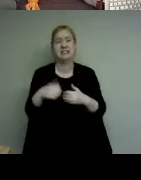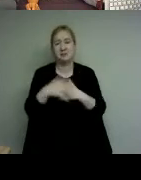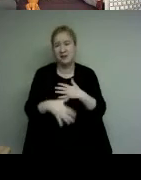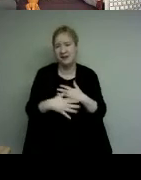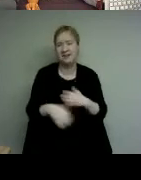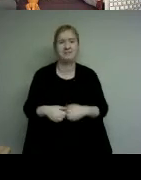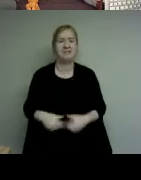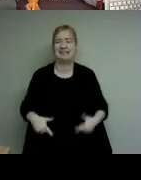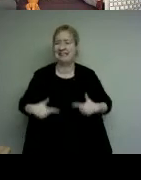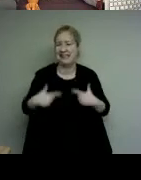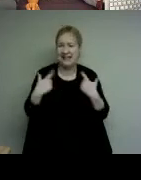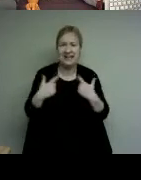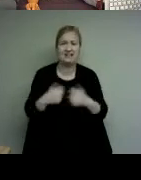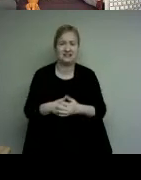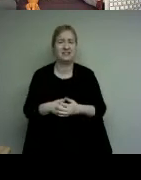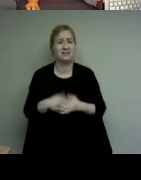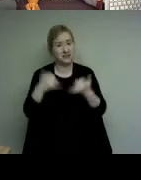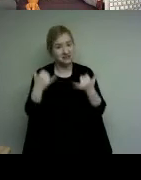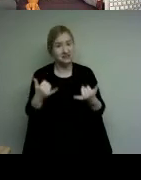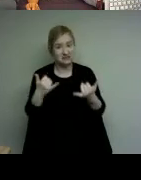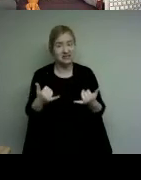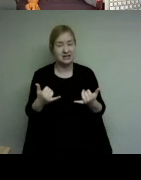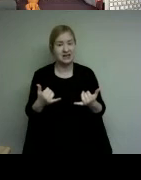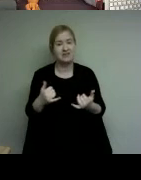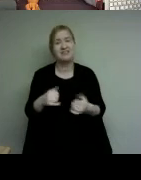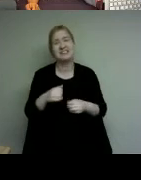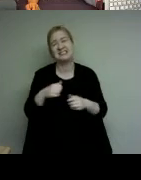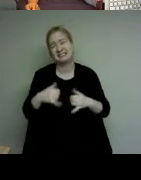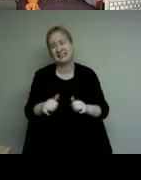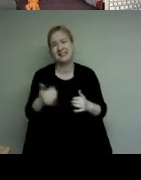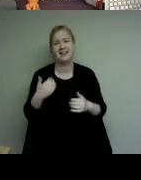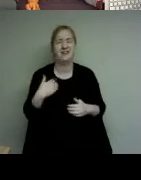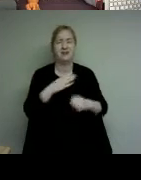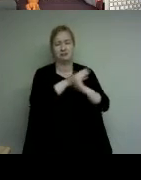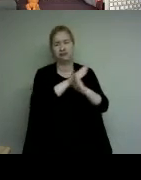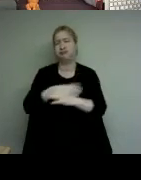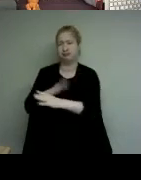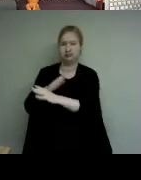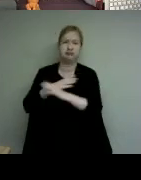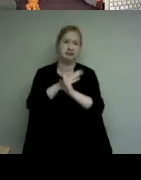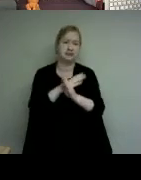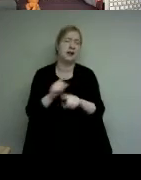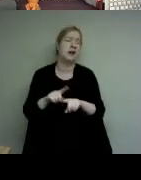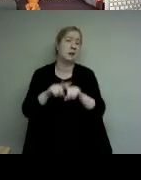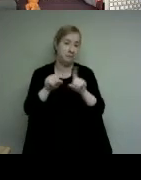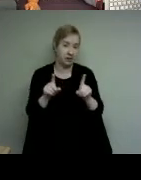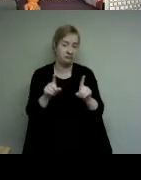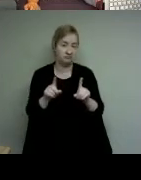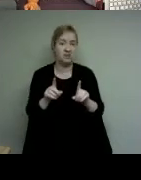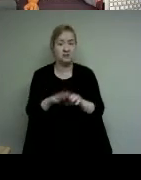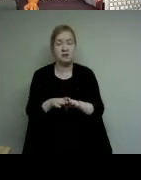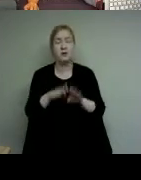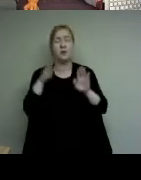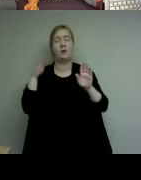day there's still hardships and roadblocks but it opened the door for a whole new beginning